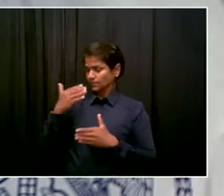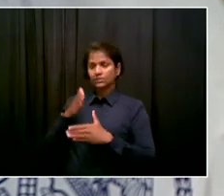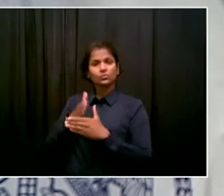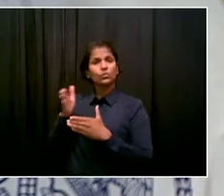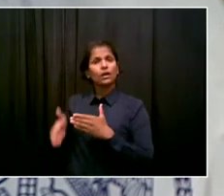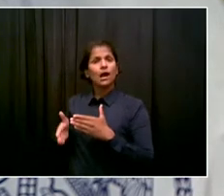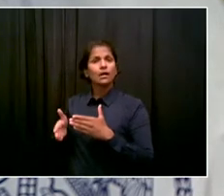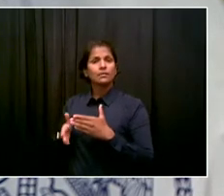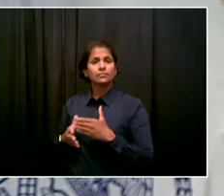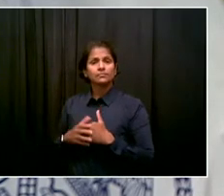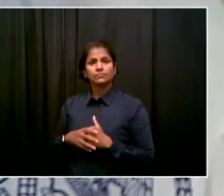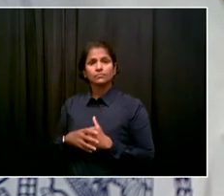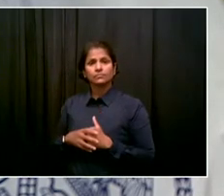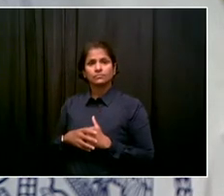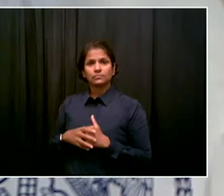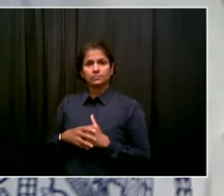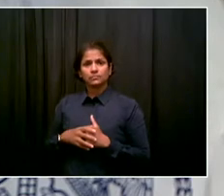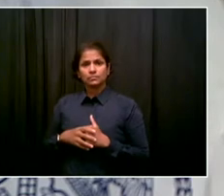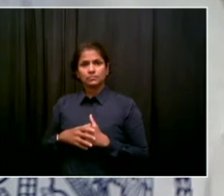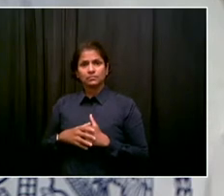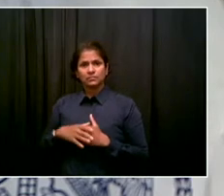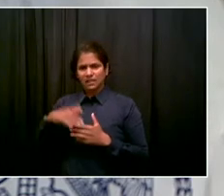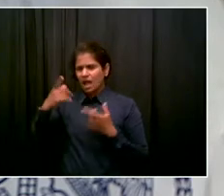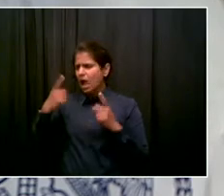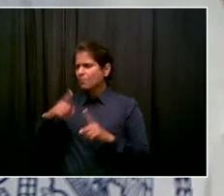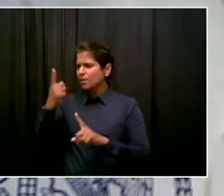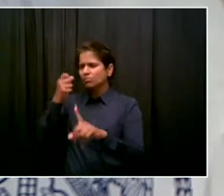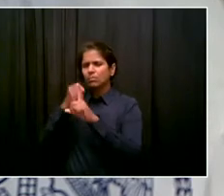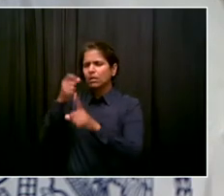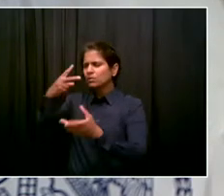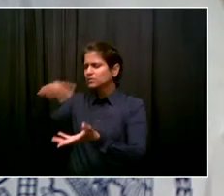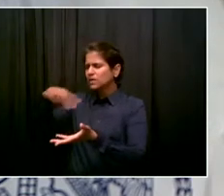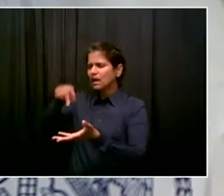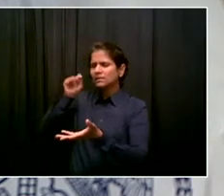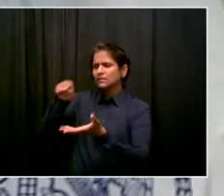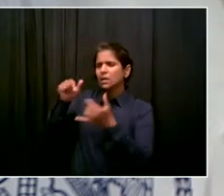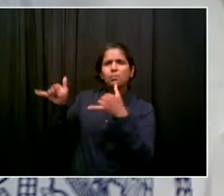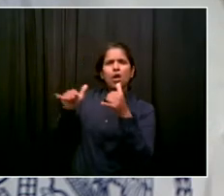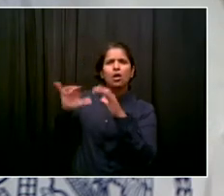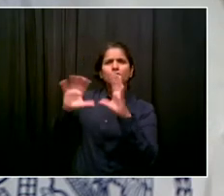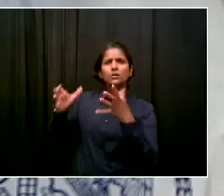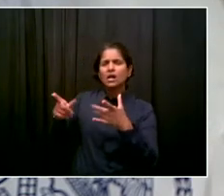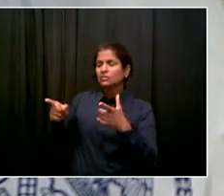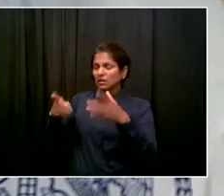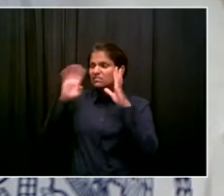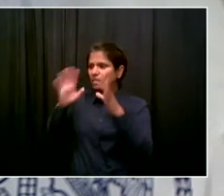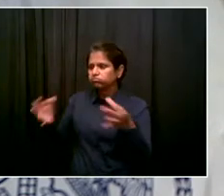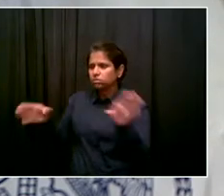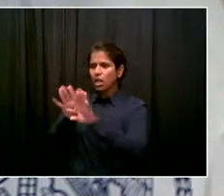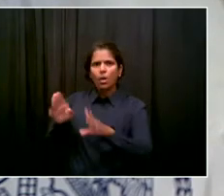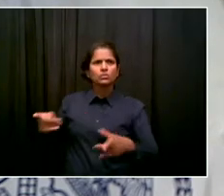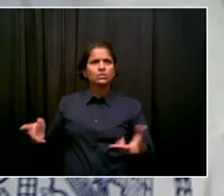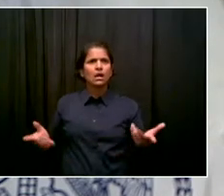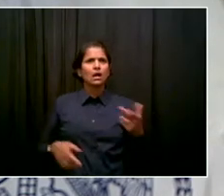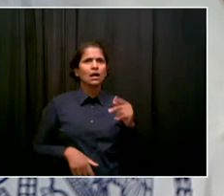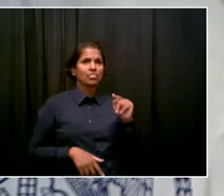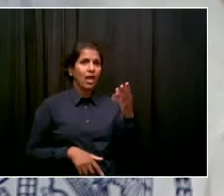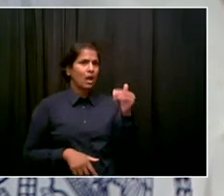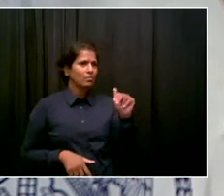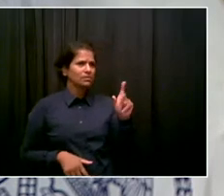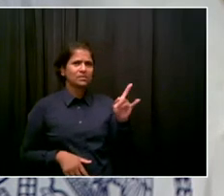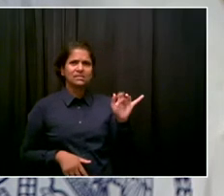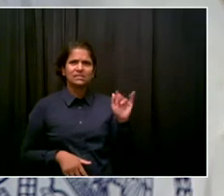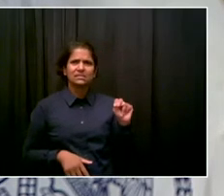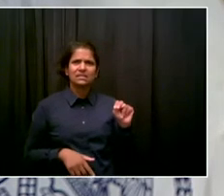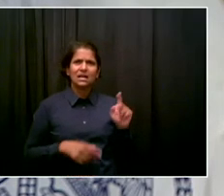speaker. I saw them tell a band that they couldn't play at Tompkins where they've been playing pretty much the last year. And I heard from an officer that this